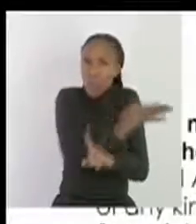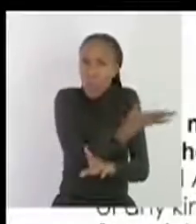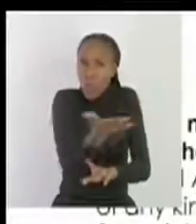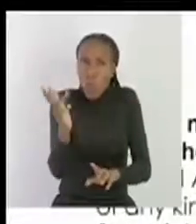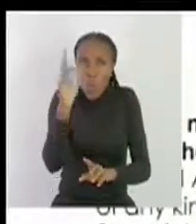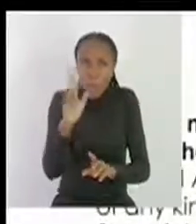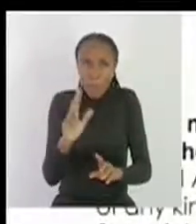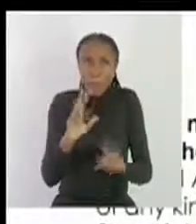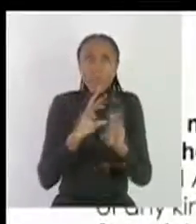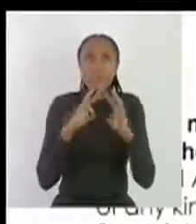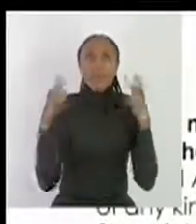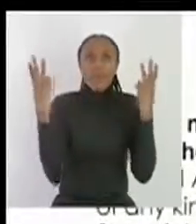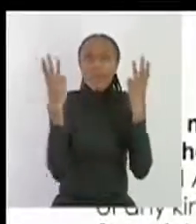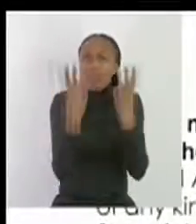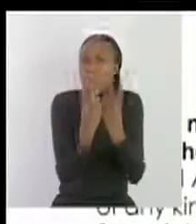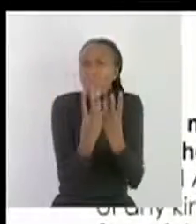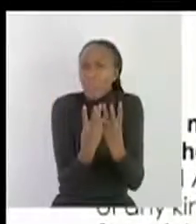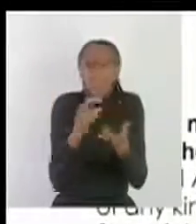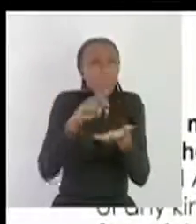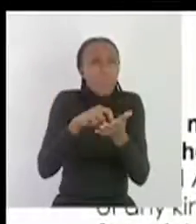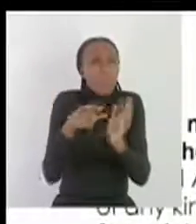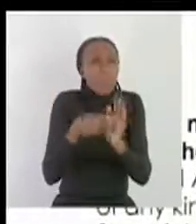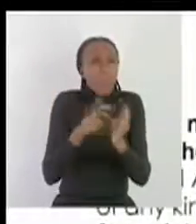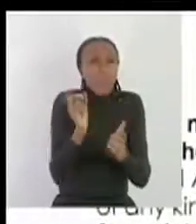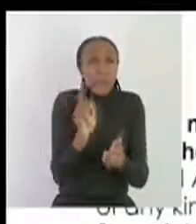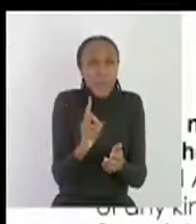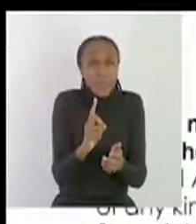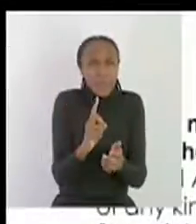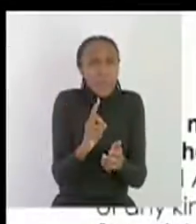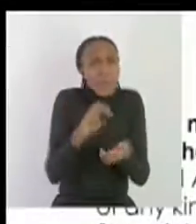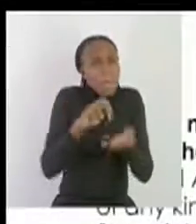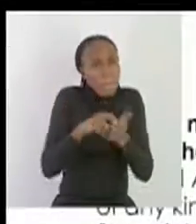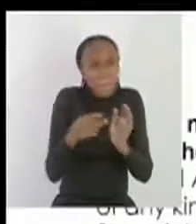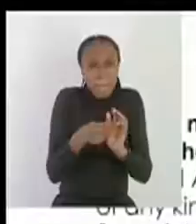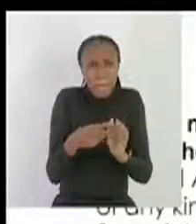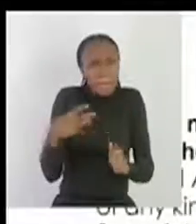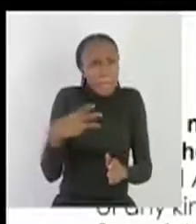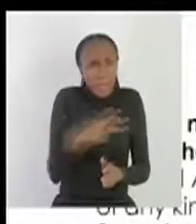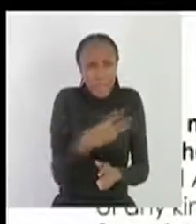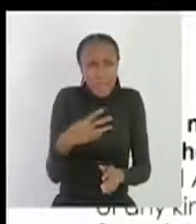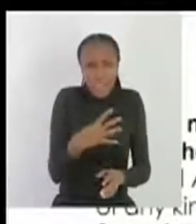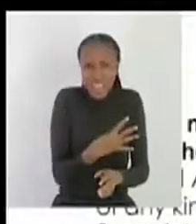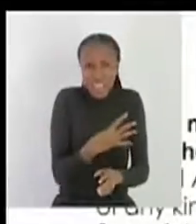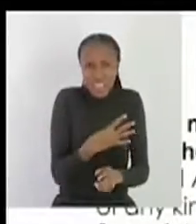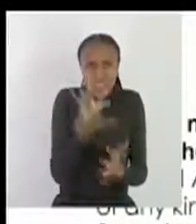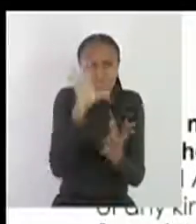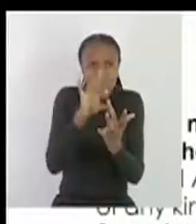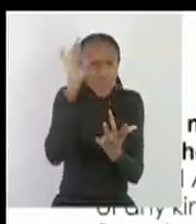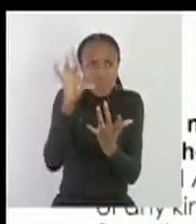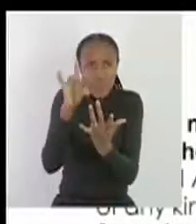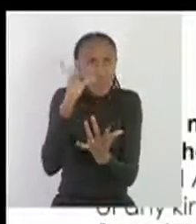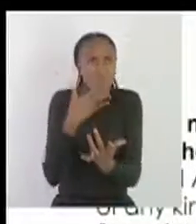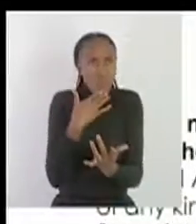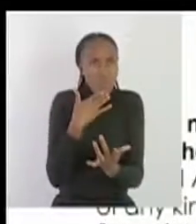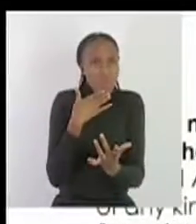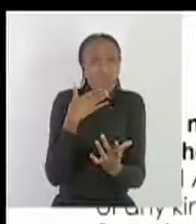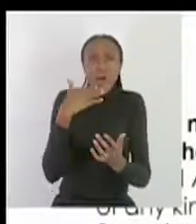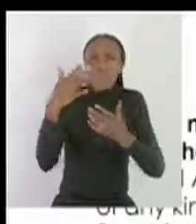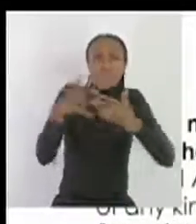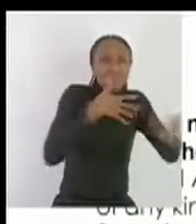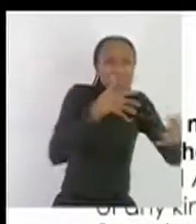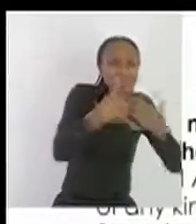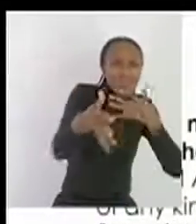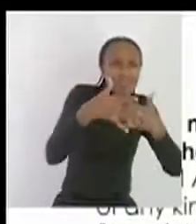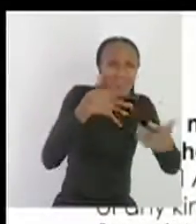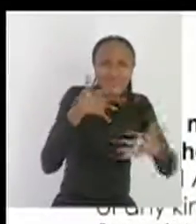world what does this mean it means that HIV and AIDS does not discriminate discriminate people it infects